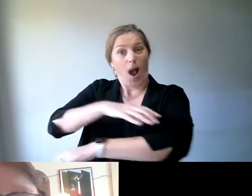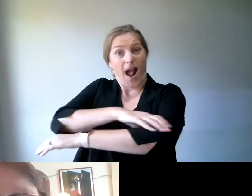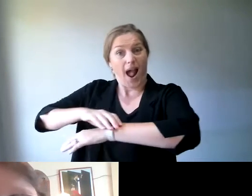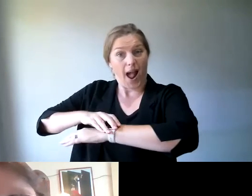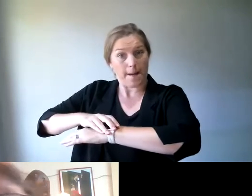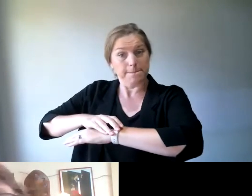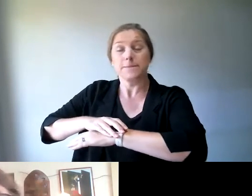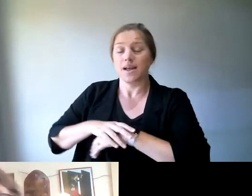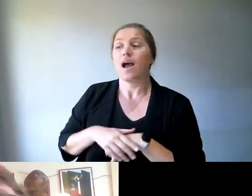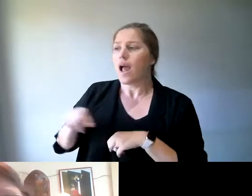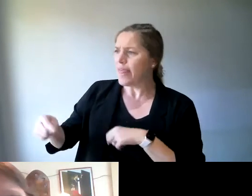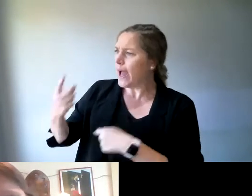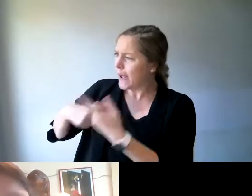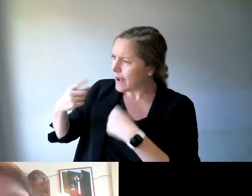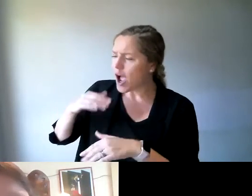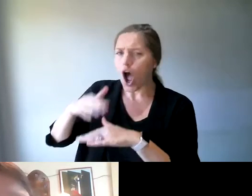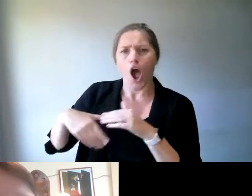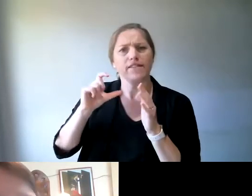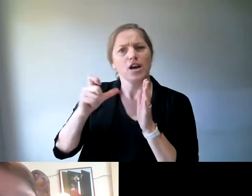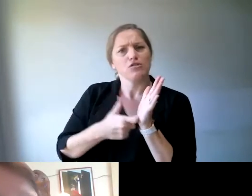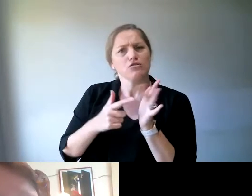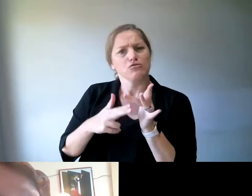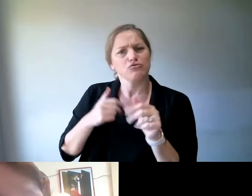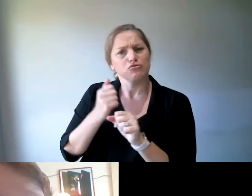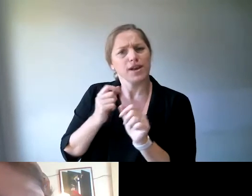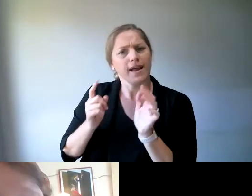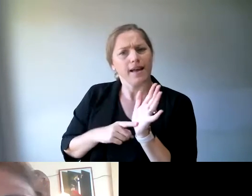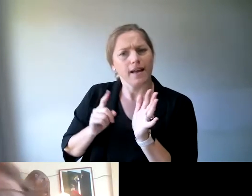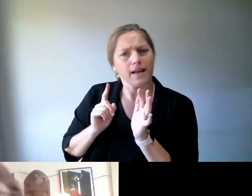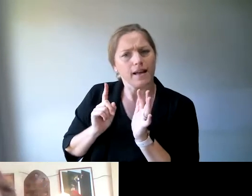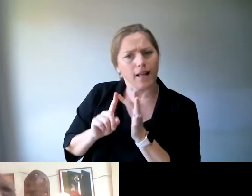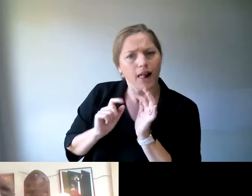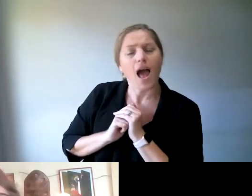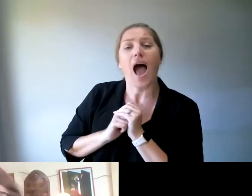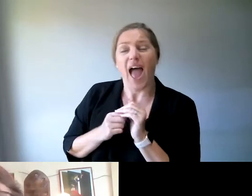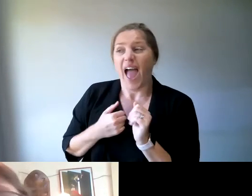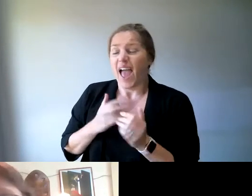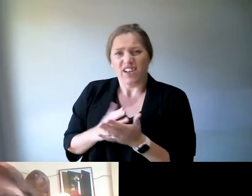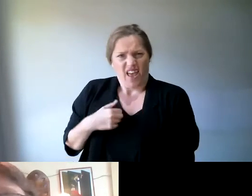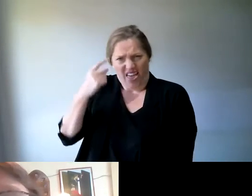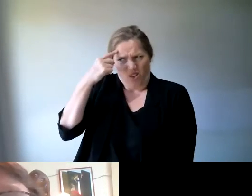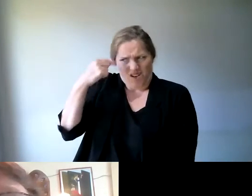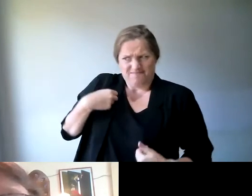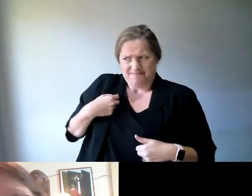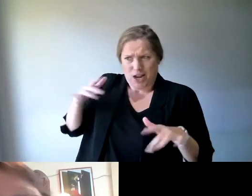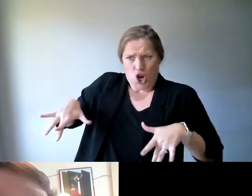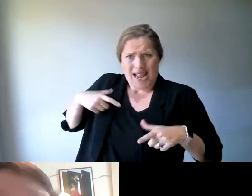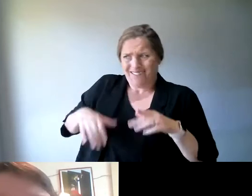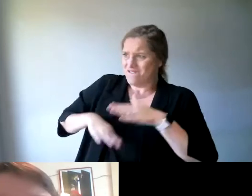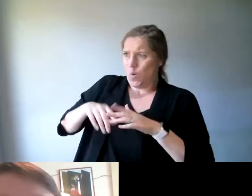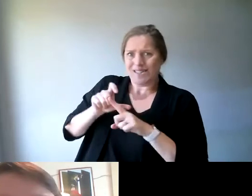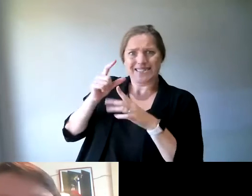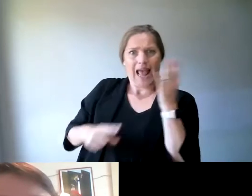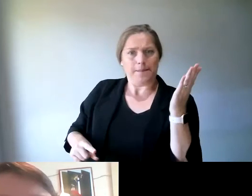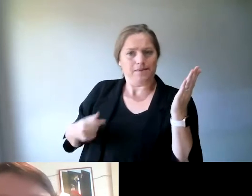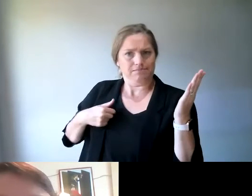told me about Kringle. At the time, I thought, oh, I didn't think I was disabled enough. I know it sounds silly, but, you know, because I managed